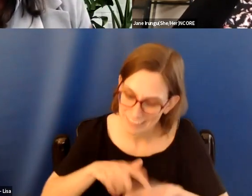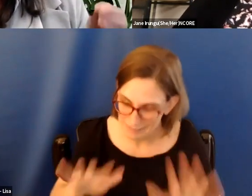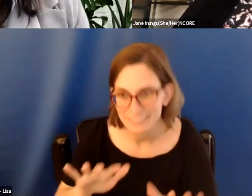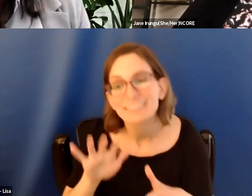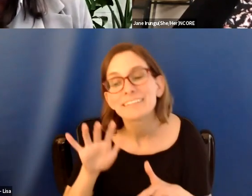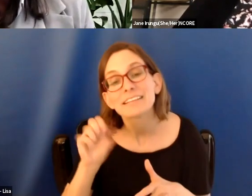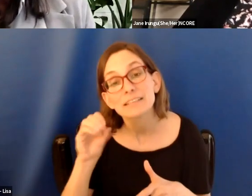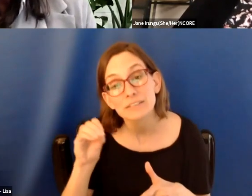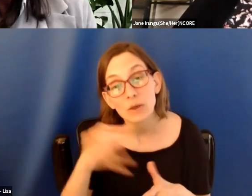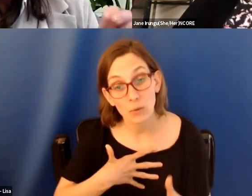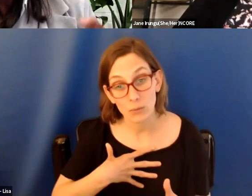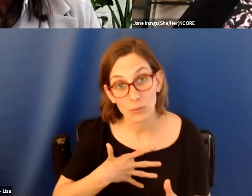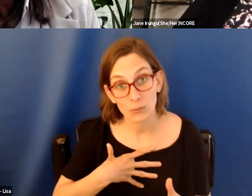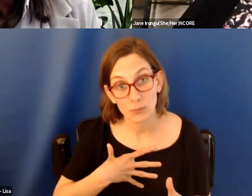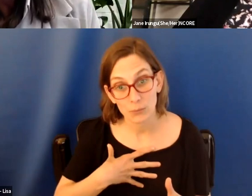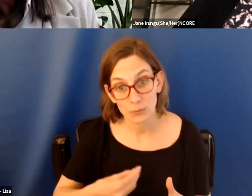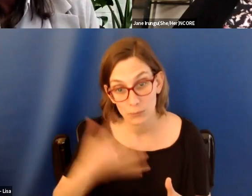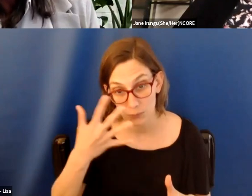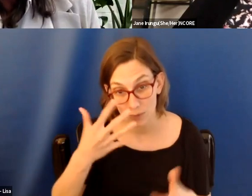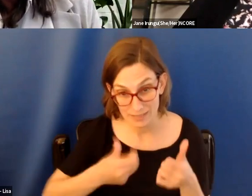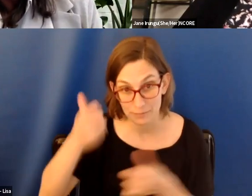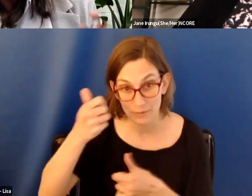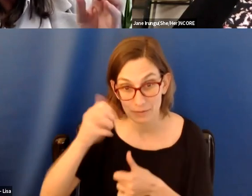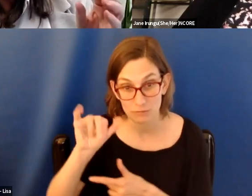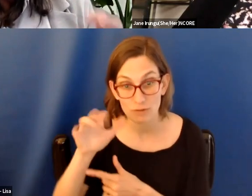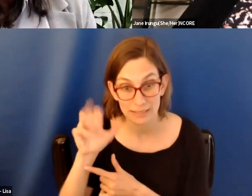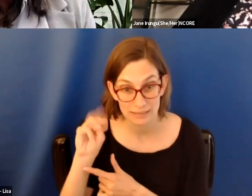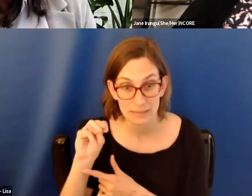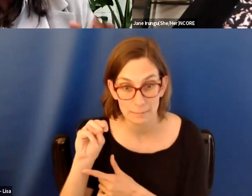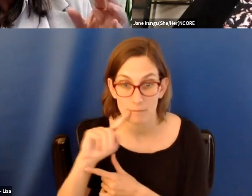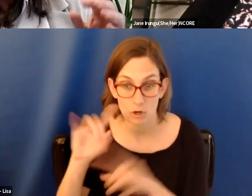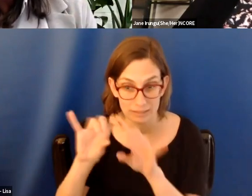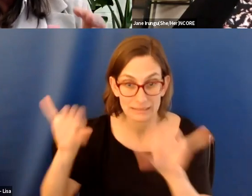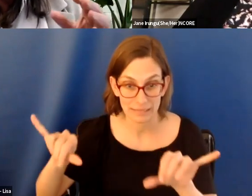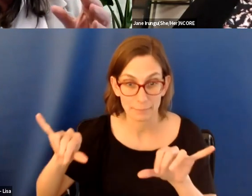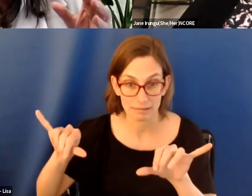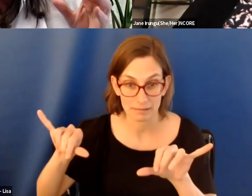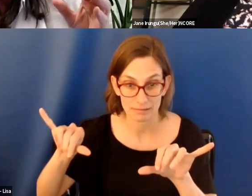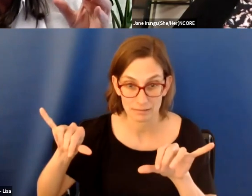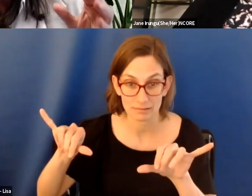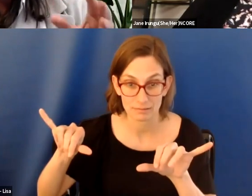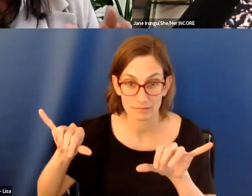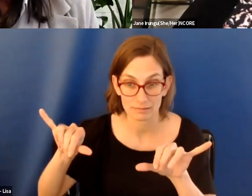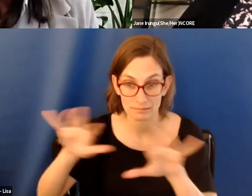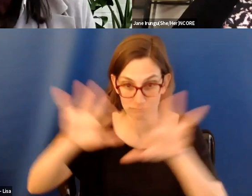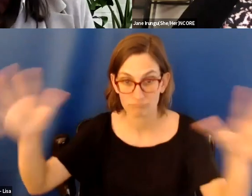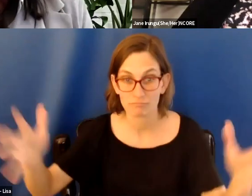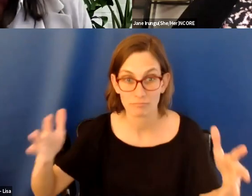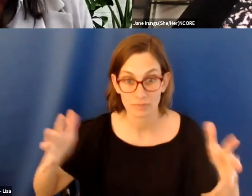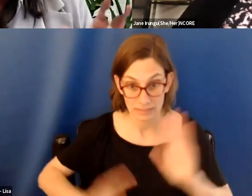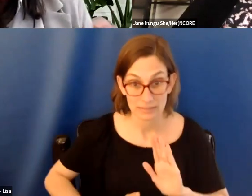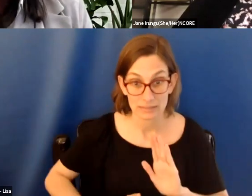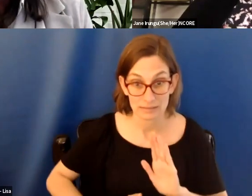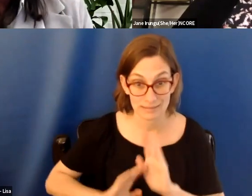white system, white supremacy and racism are systemic. They are, they were developed